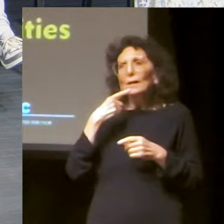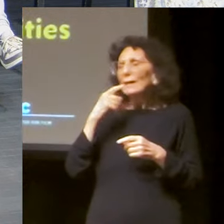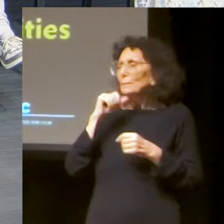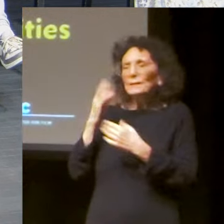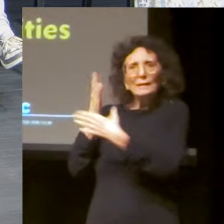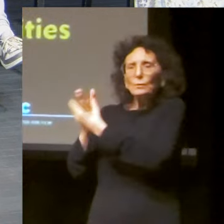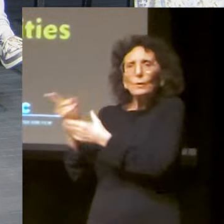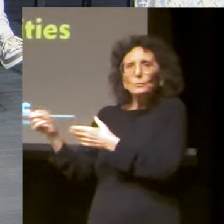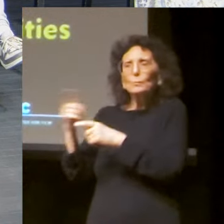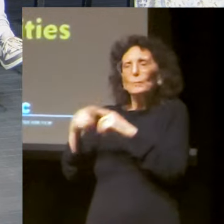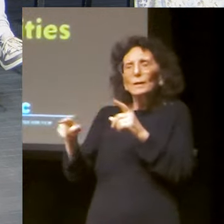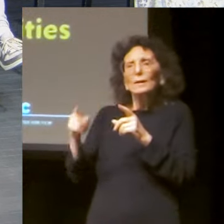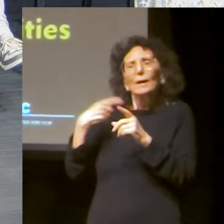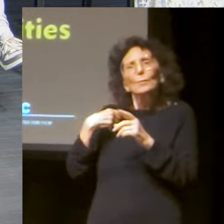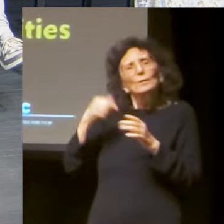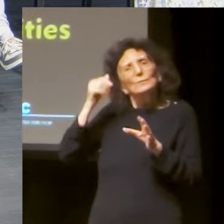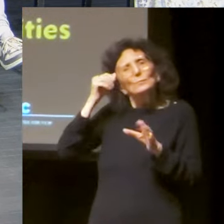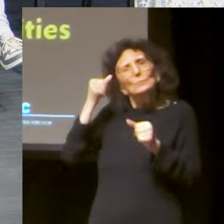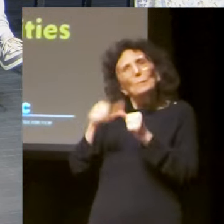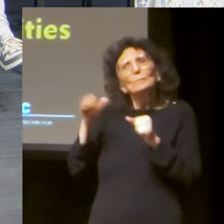oh, sorry.